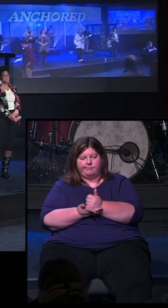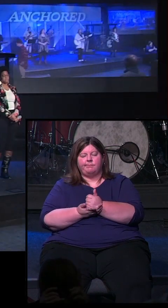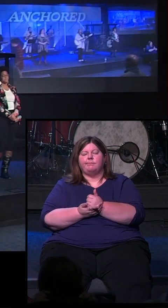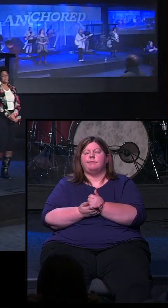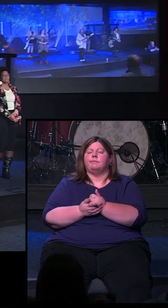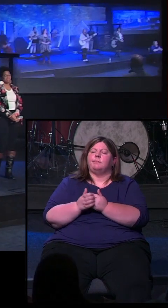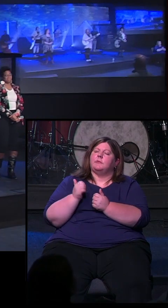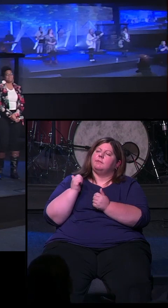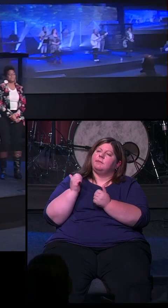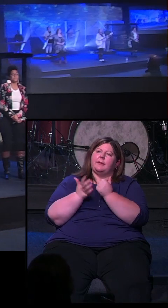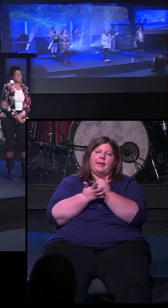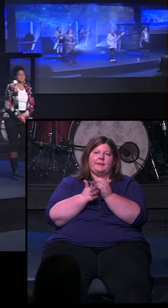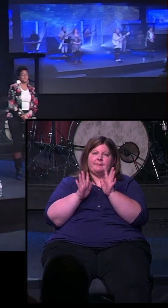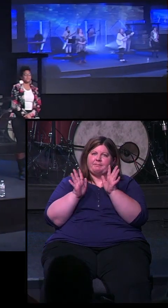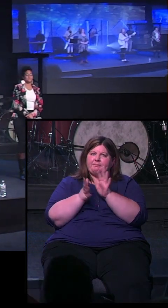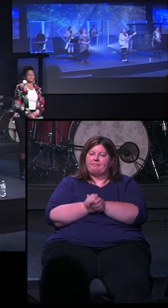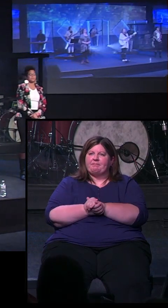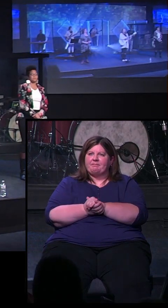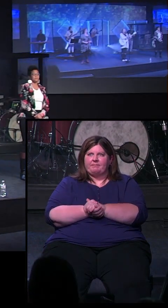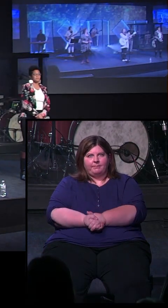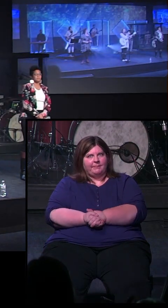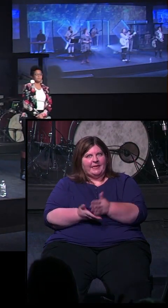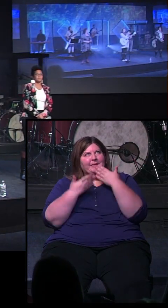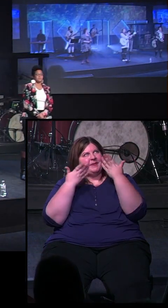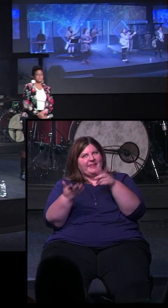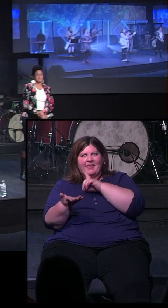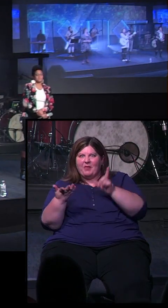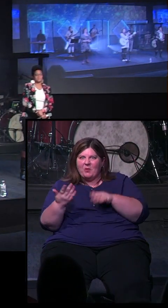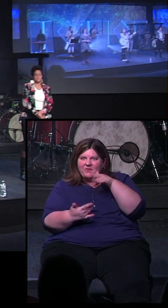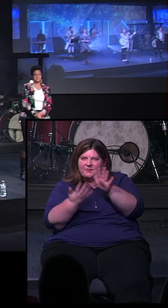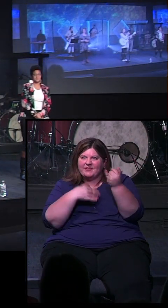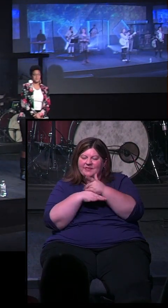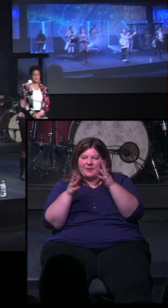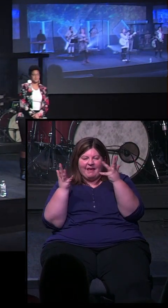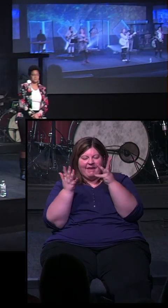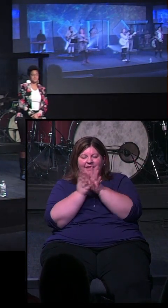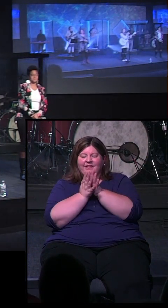Amen. Amen. Can we just thank the Lord for his presence in this place?